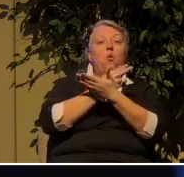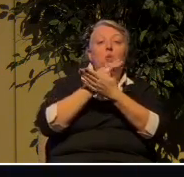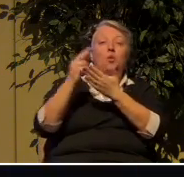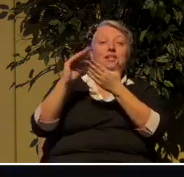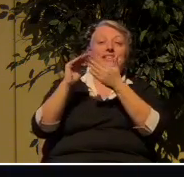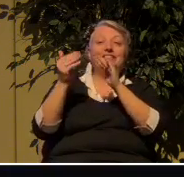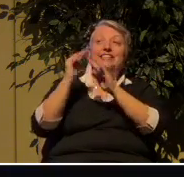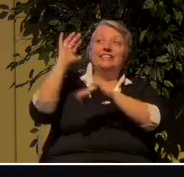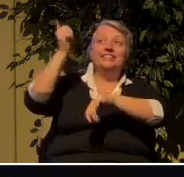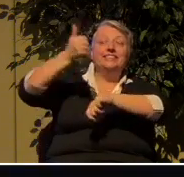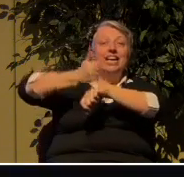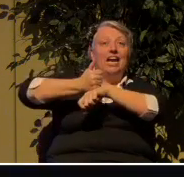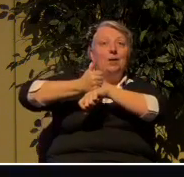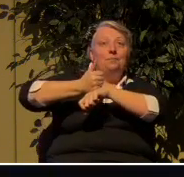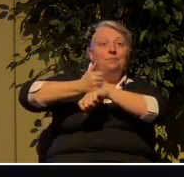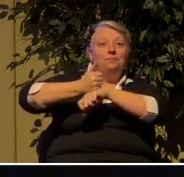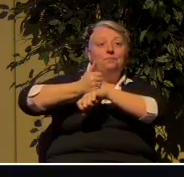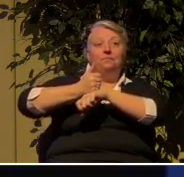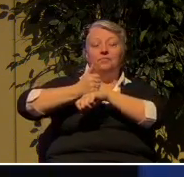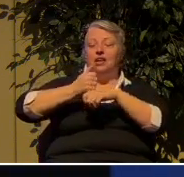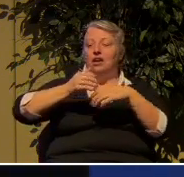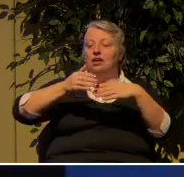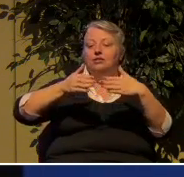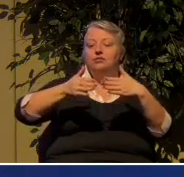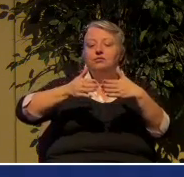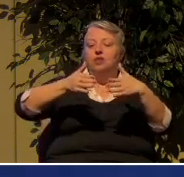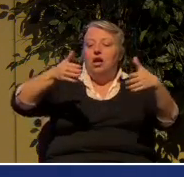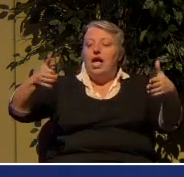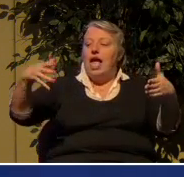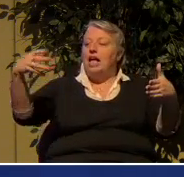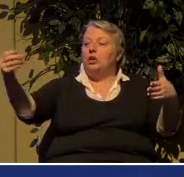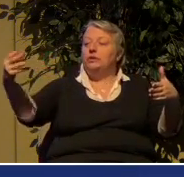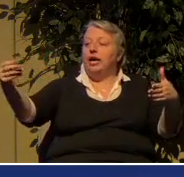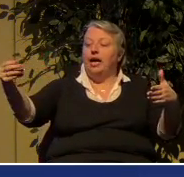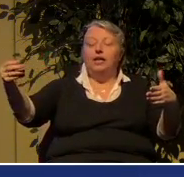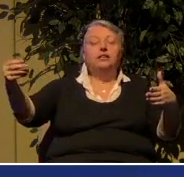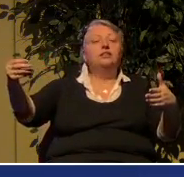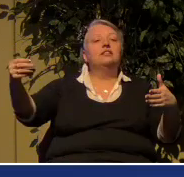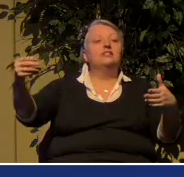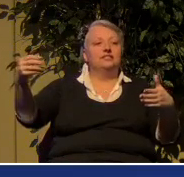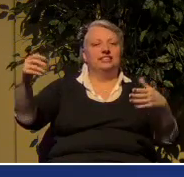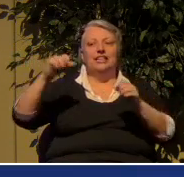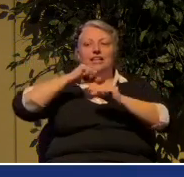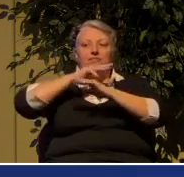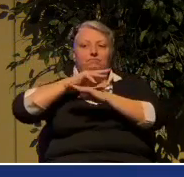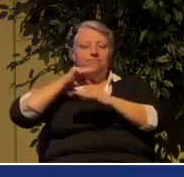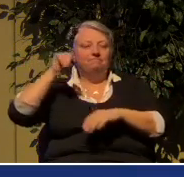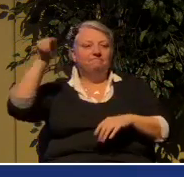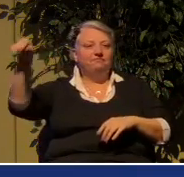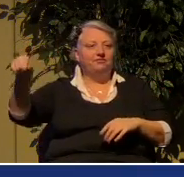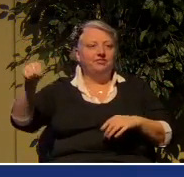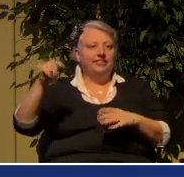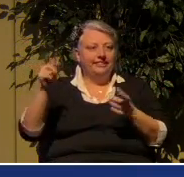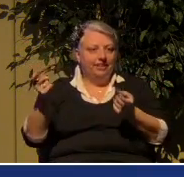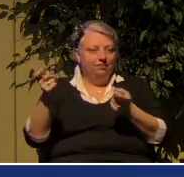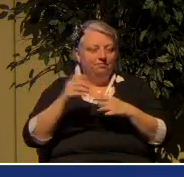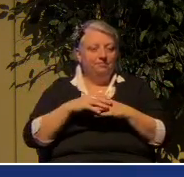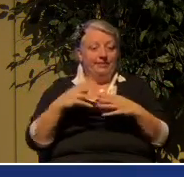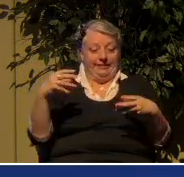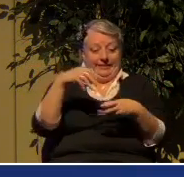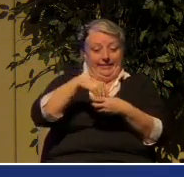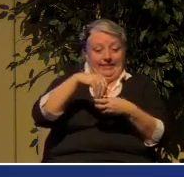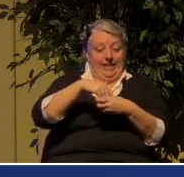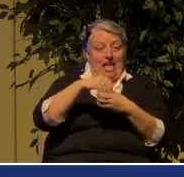is on the outside is on and the only ones that are inside are those who are made clean by the blood of Jesus.